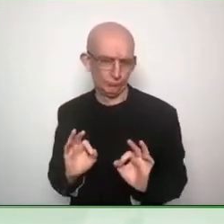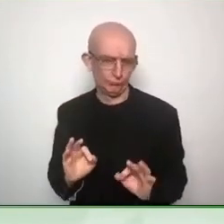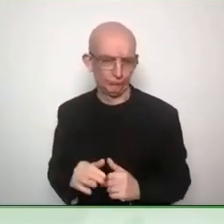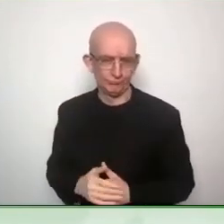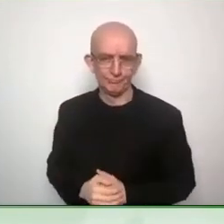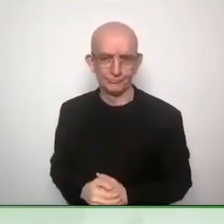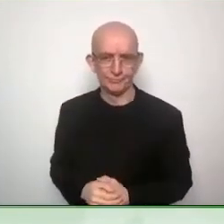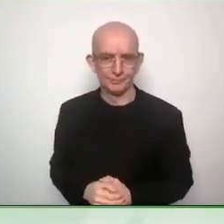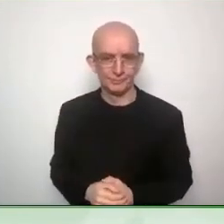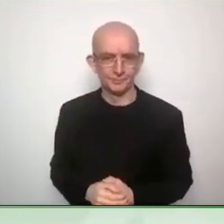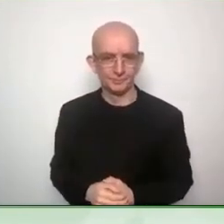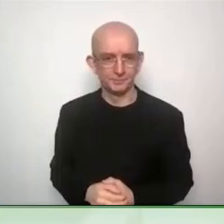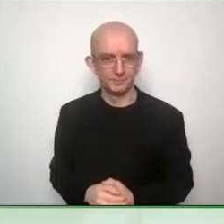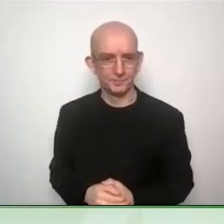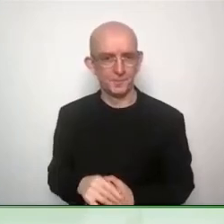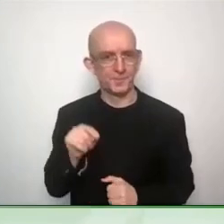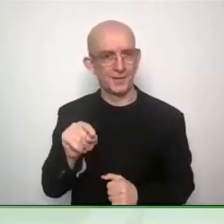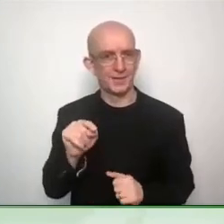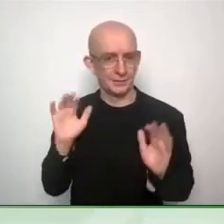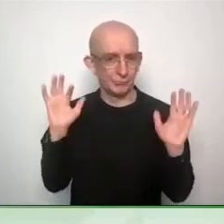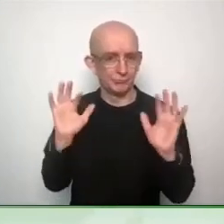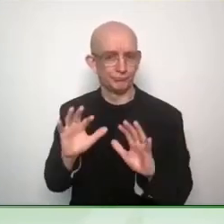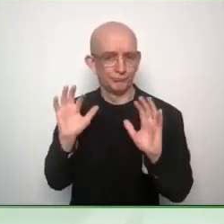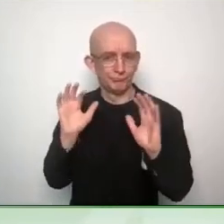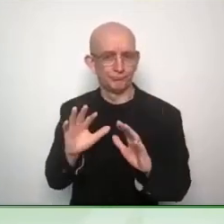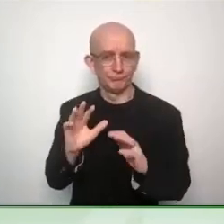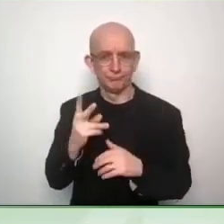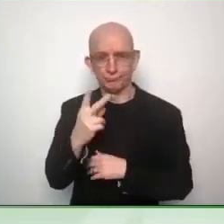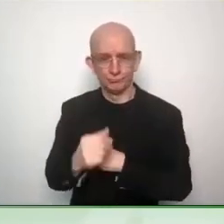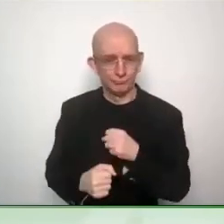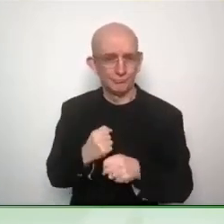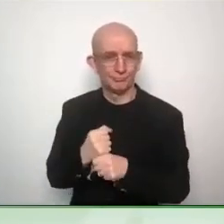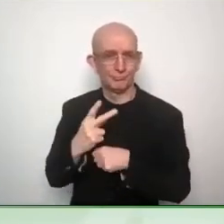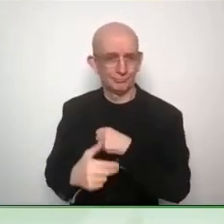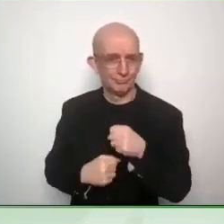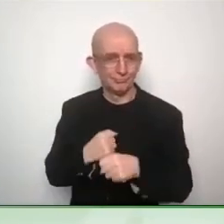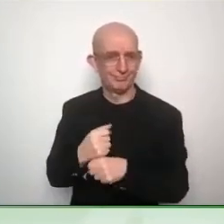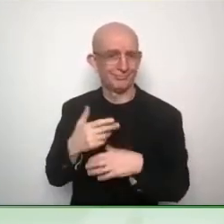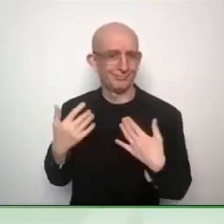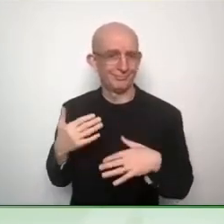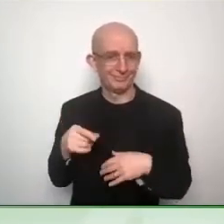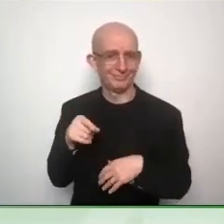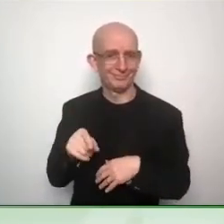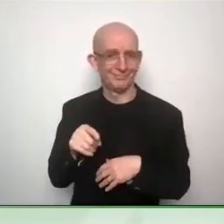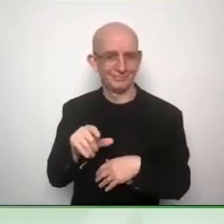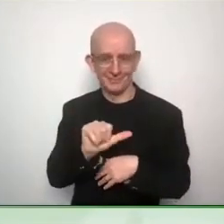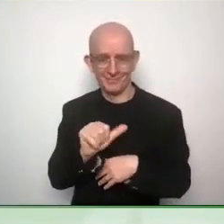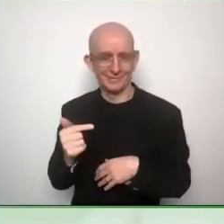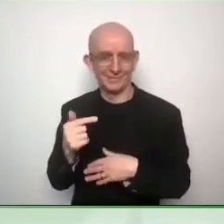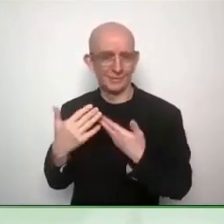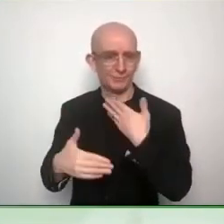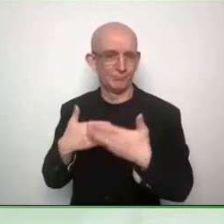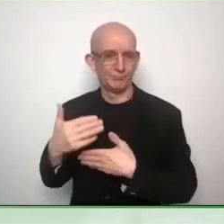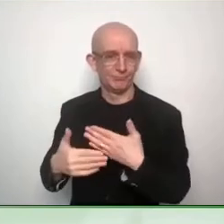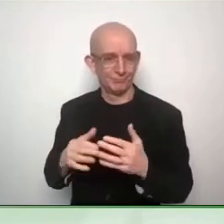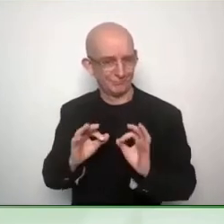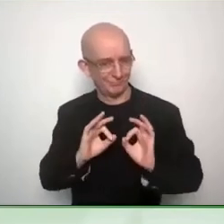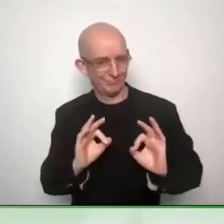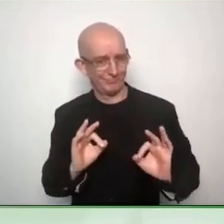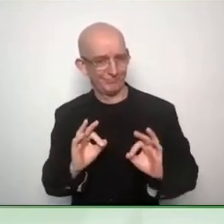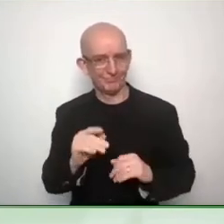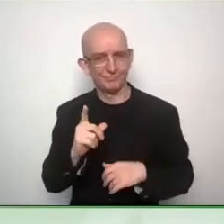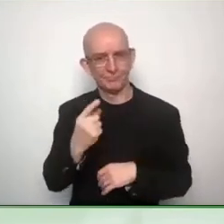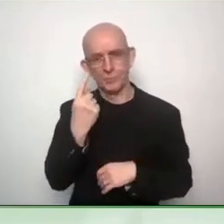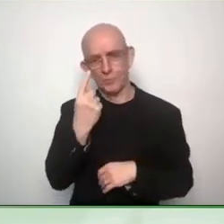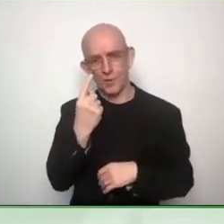to the Zero Project audience. What would you like them to do right after this conference? Get in